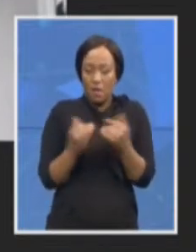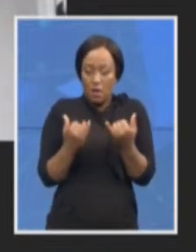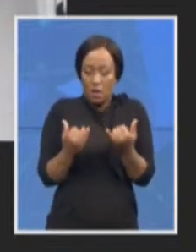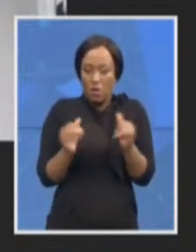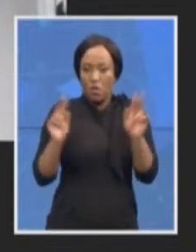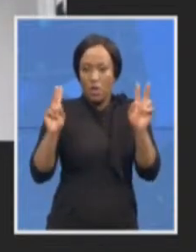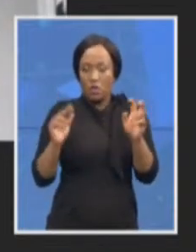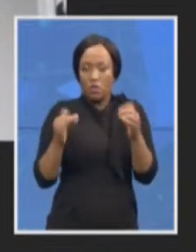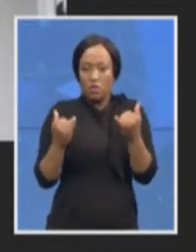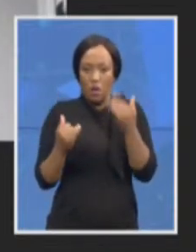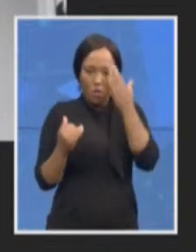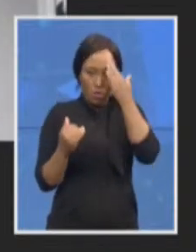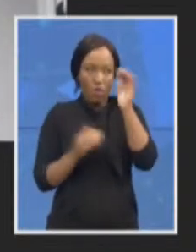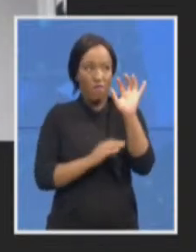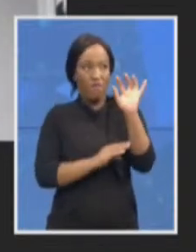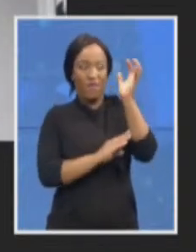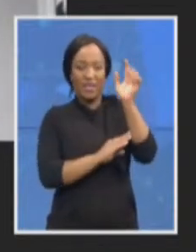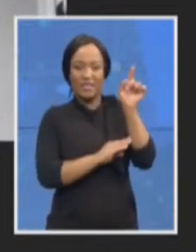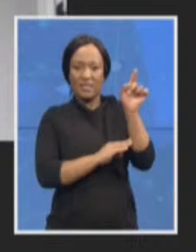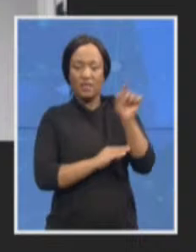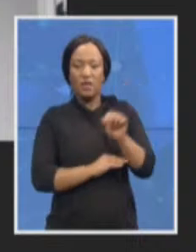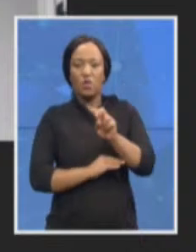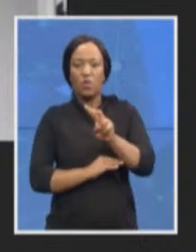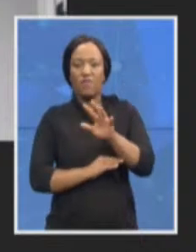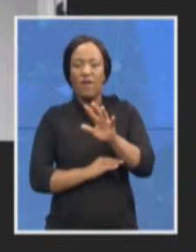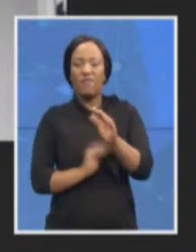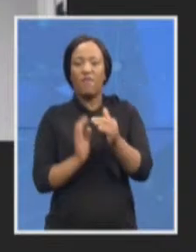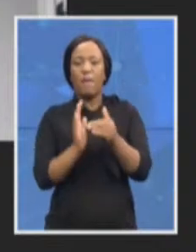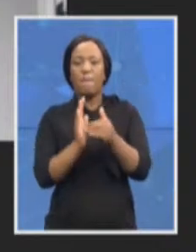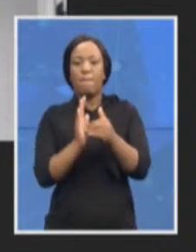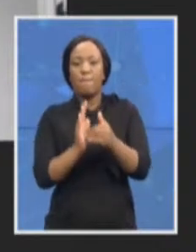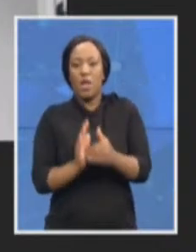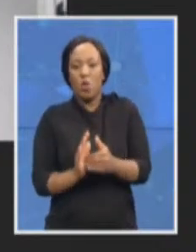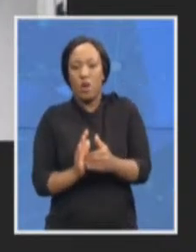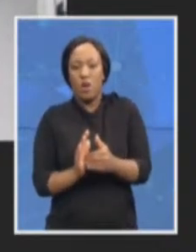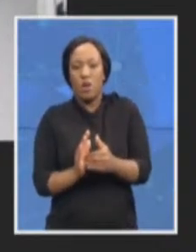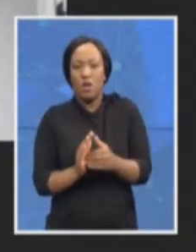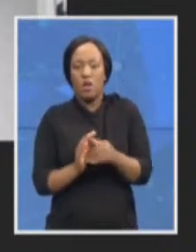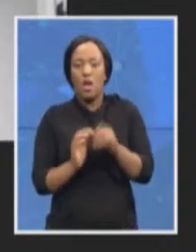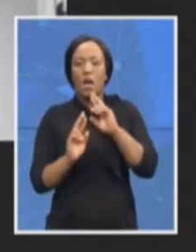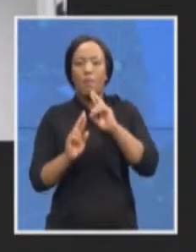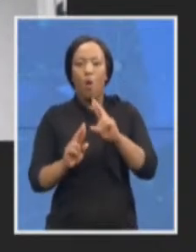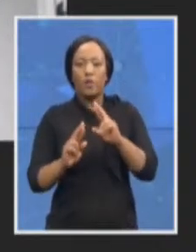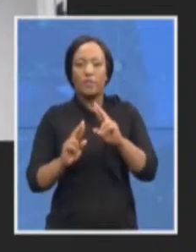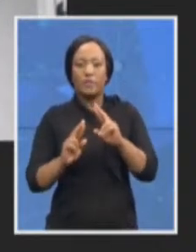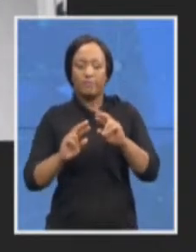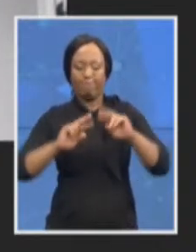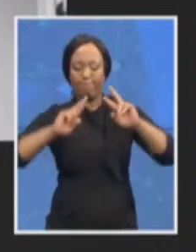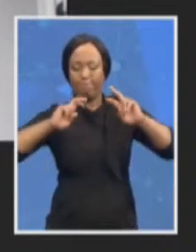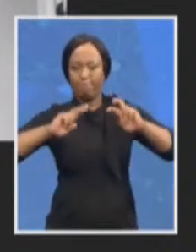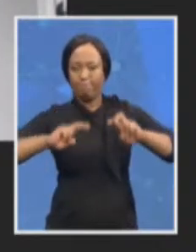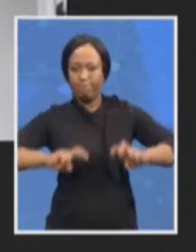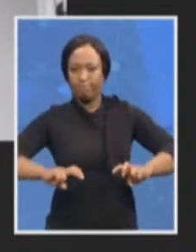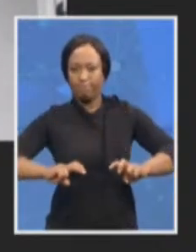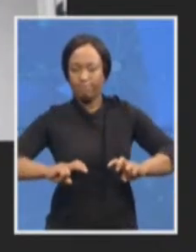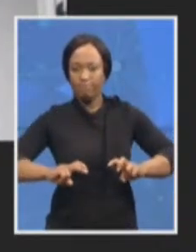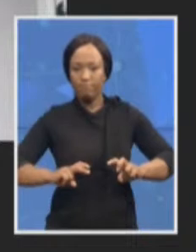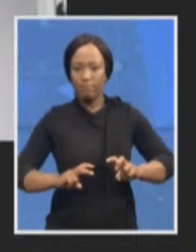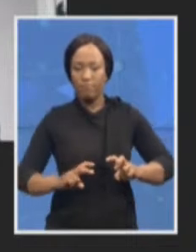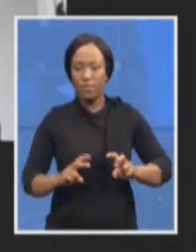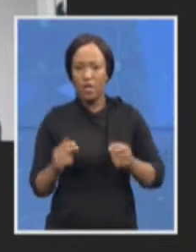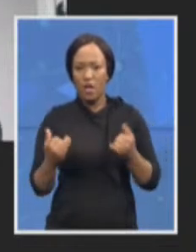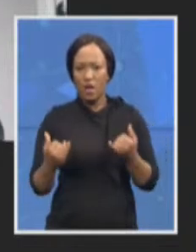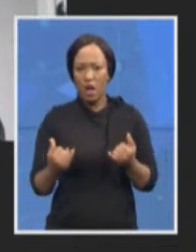25 million rand feasibility report so is that narrow case to you